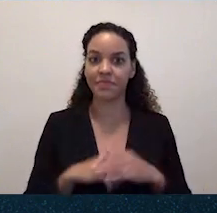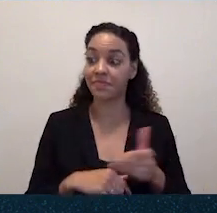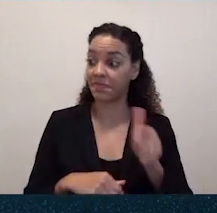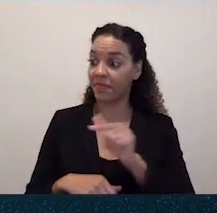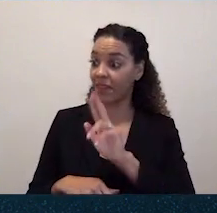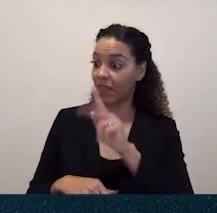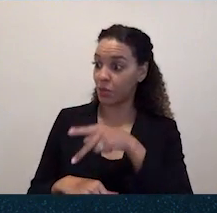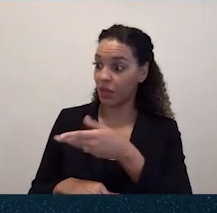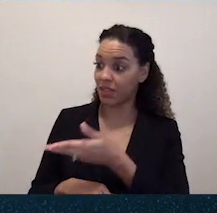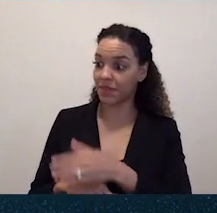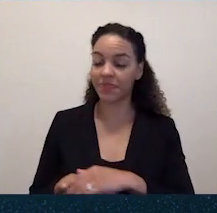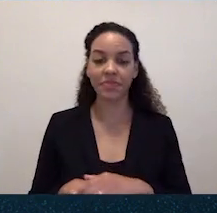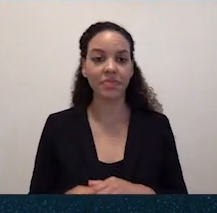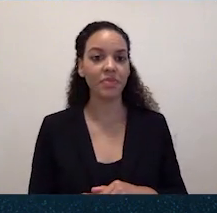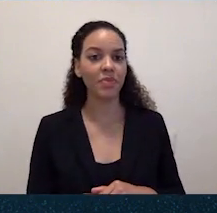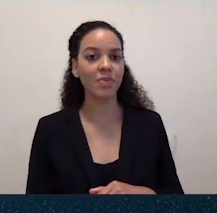great.